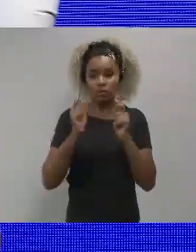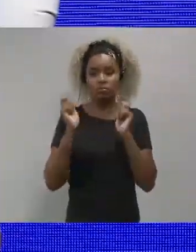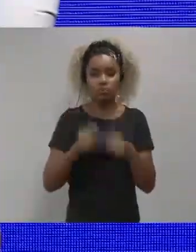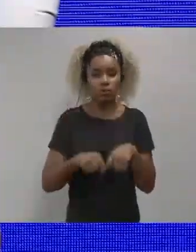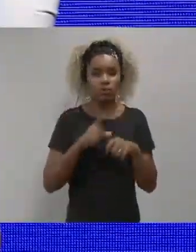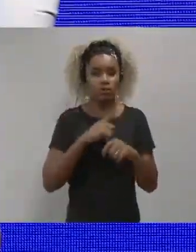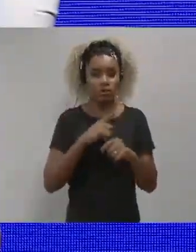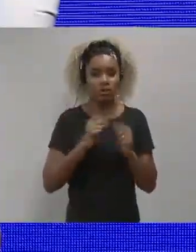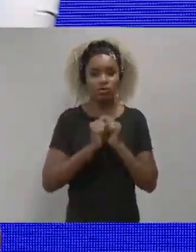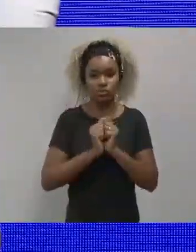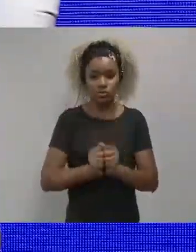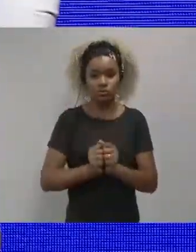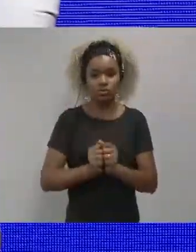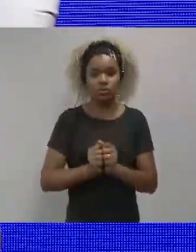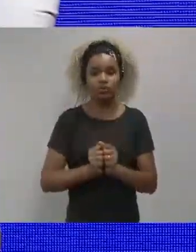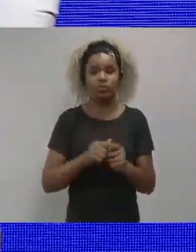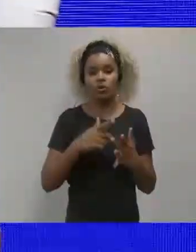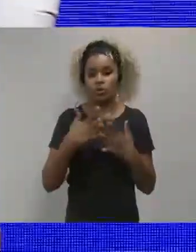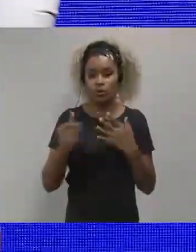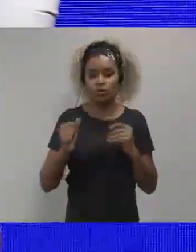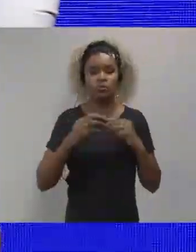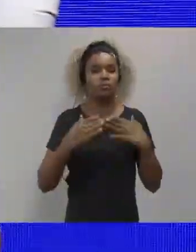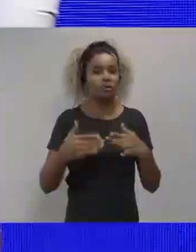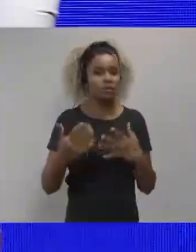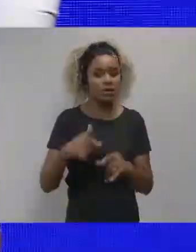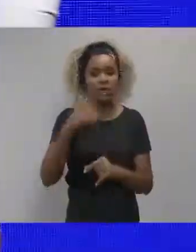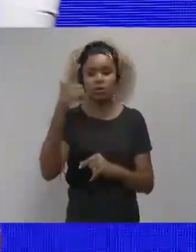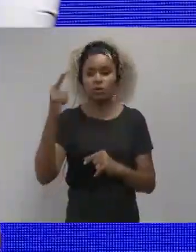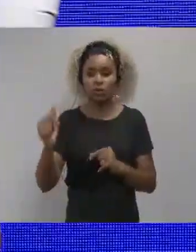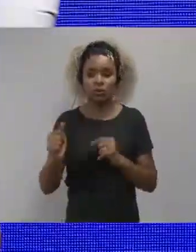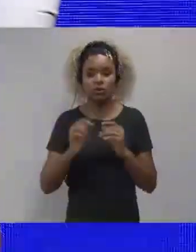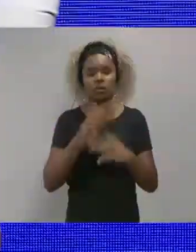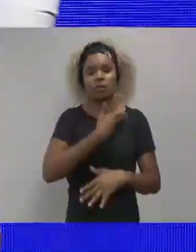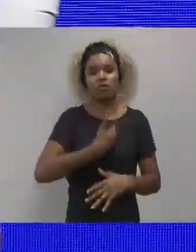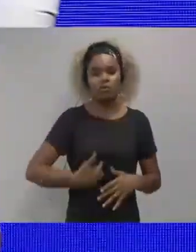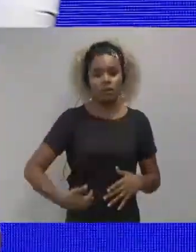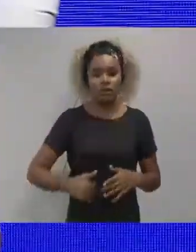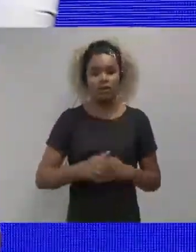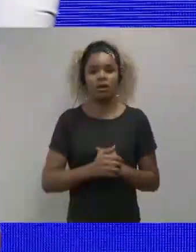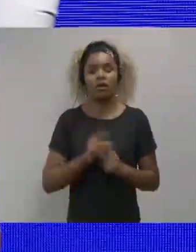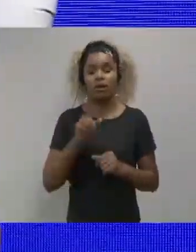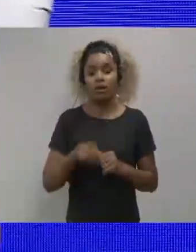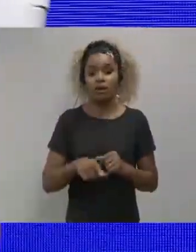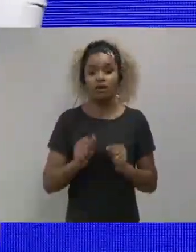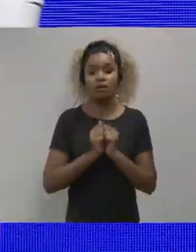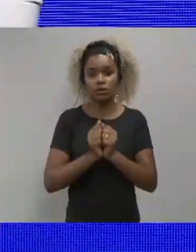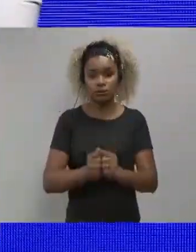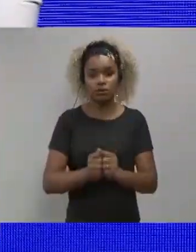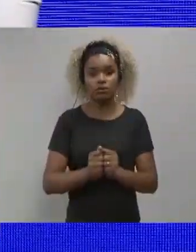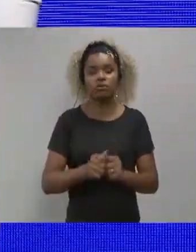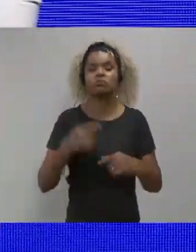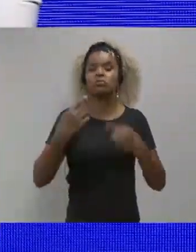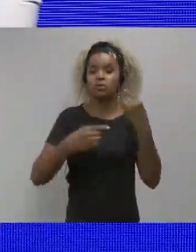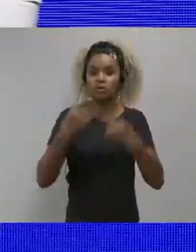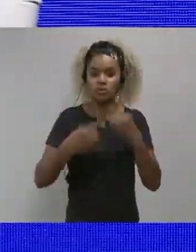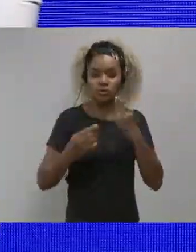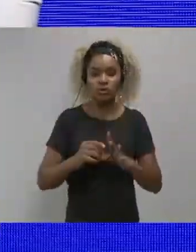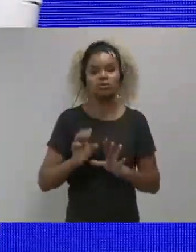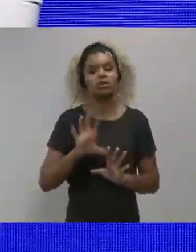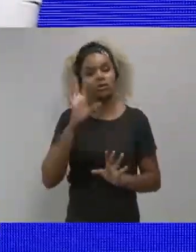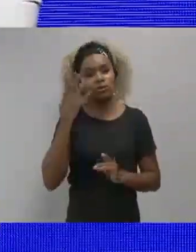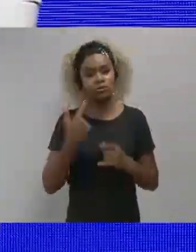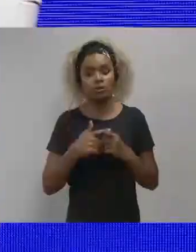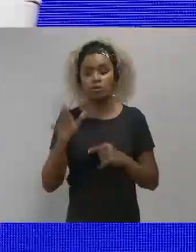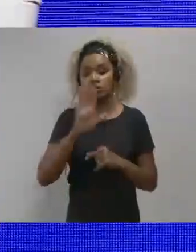the main role that control may have, along with the ministries and other governmental bodies, is to be together